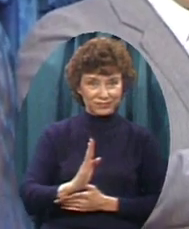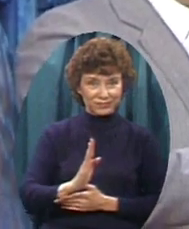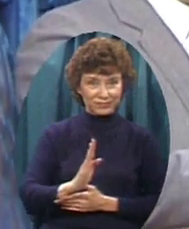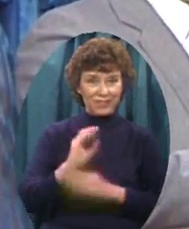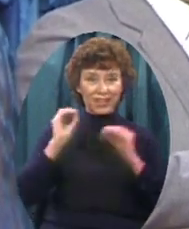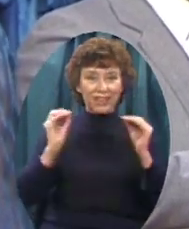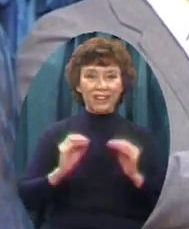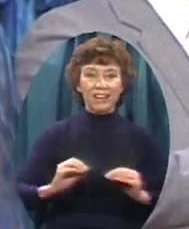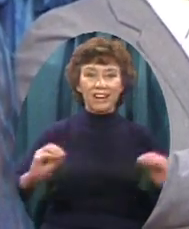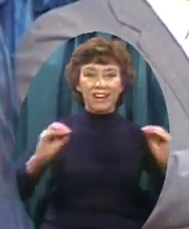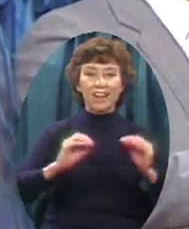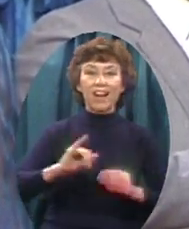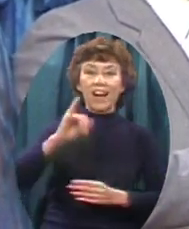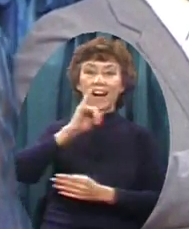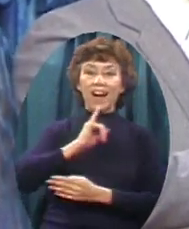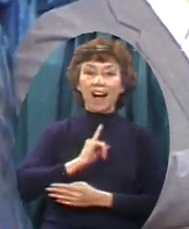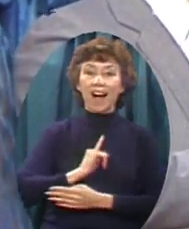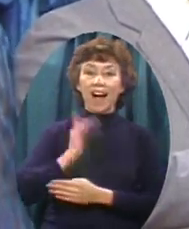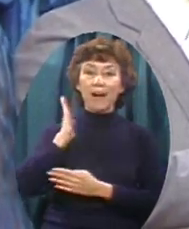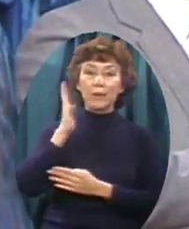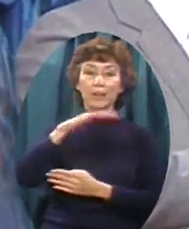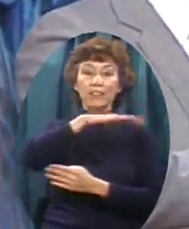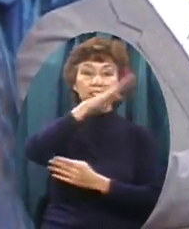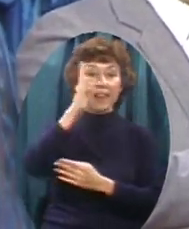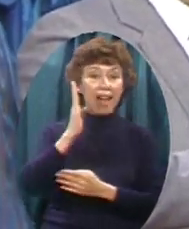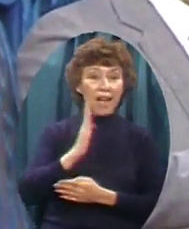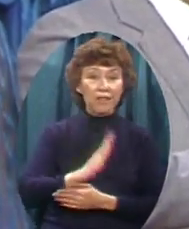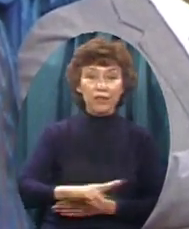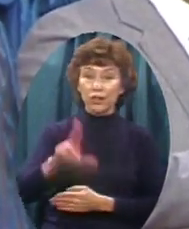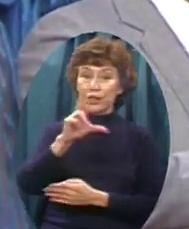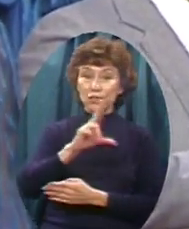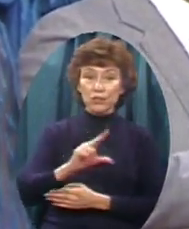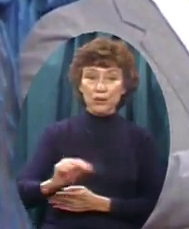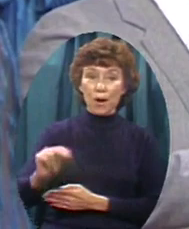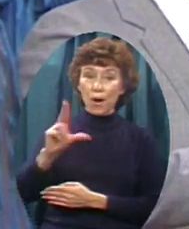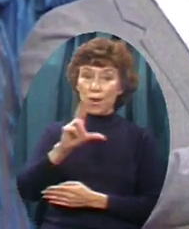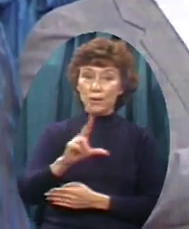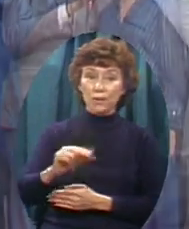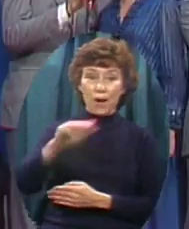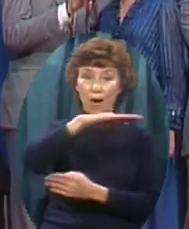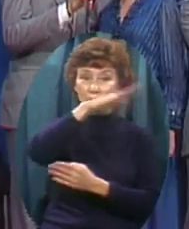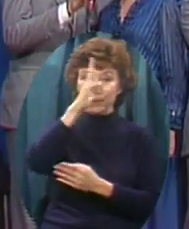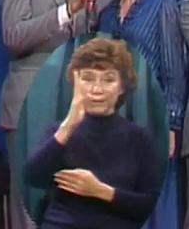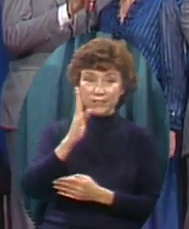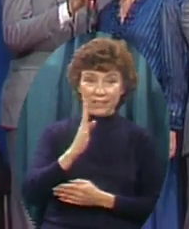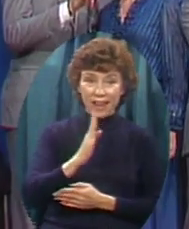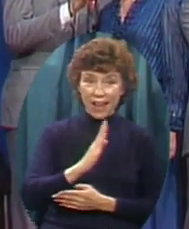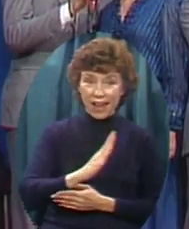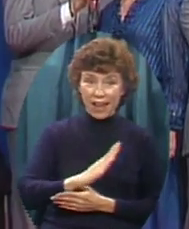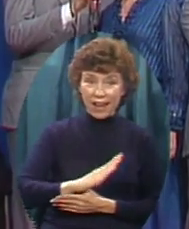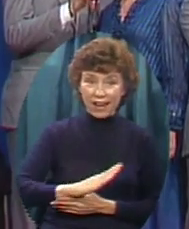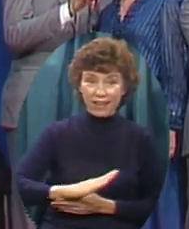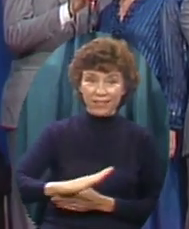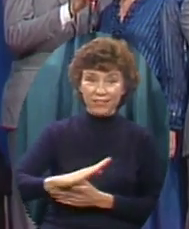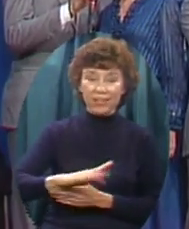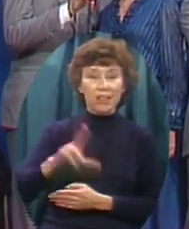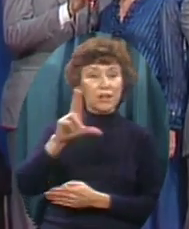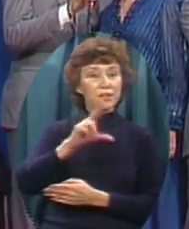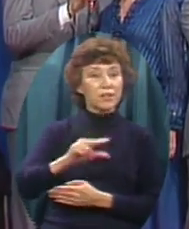I'll never, no never No